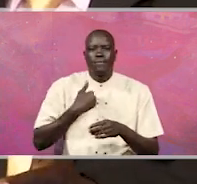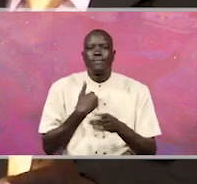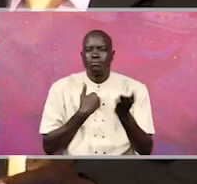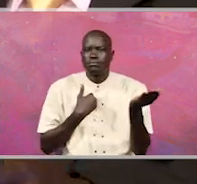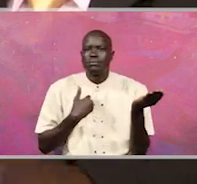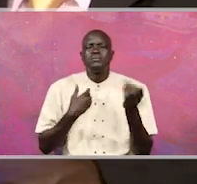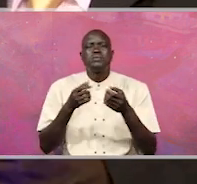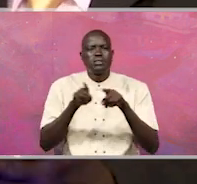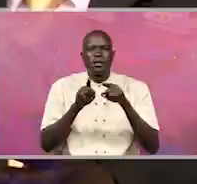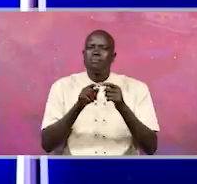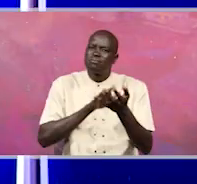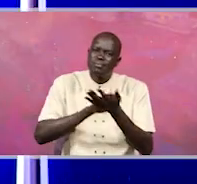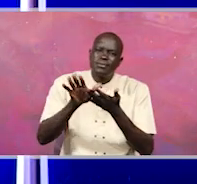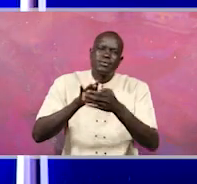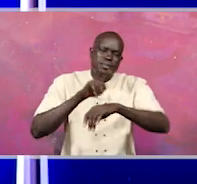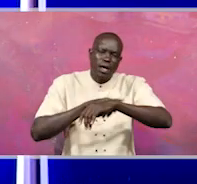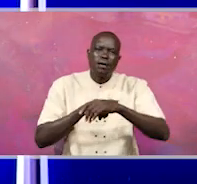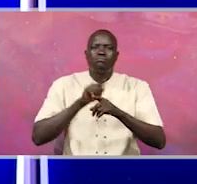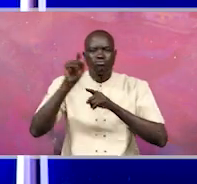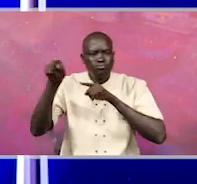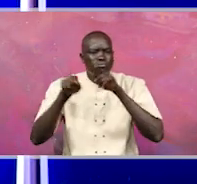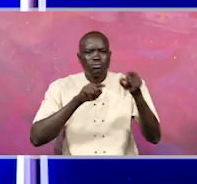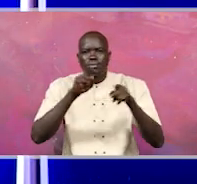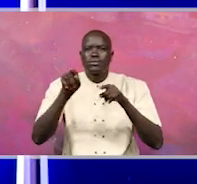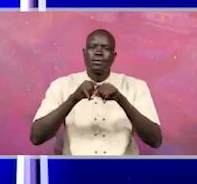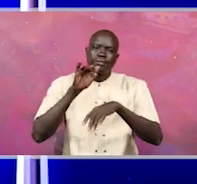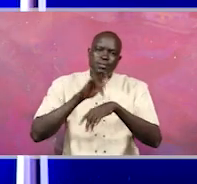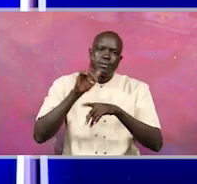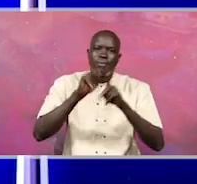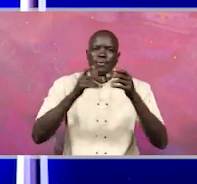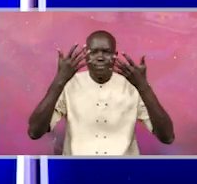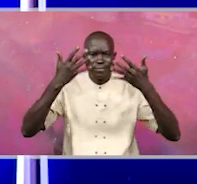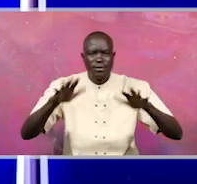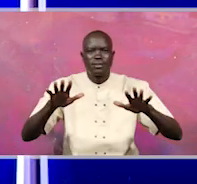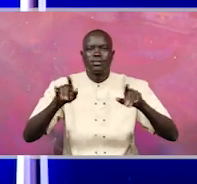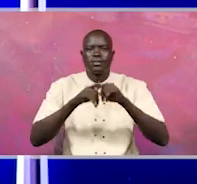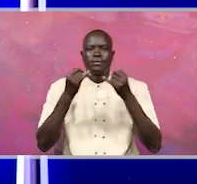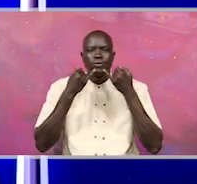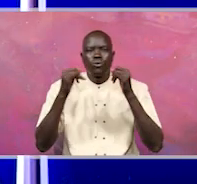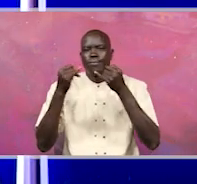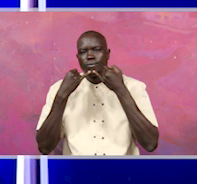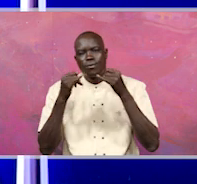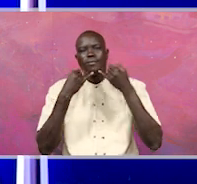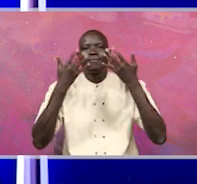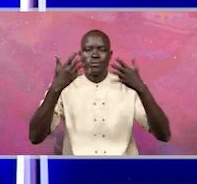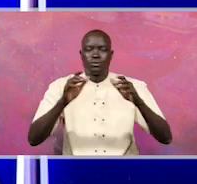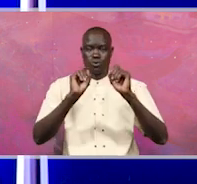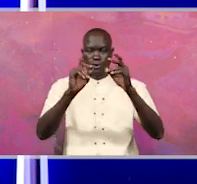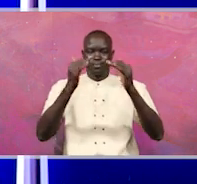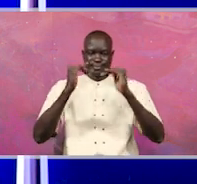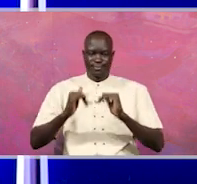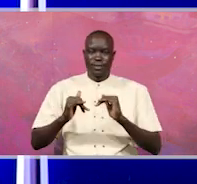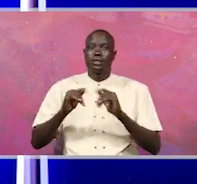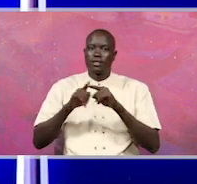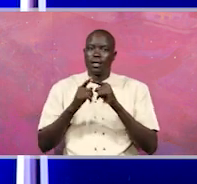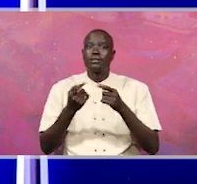spend a lot of time going out to reach the populace and disseminate these values. Okay, we shall address that